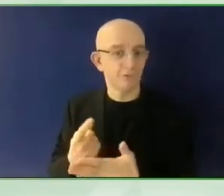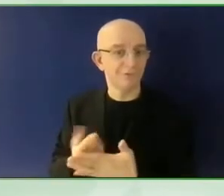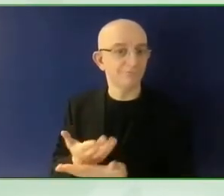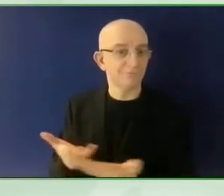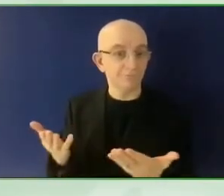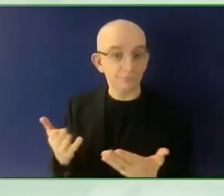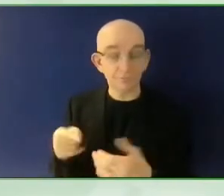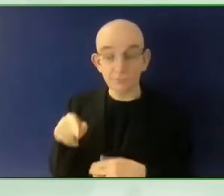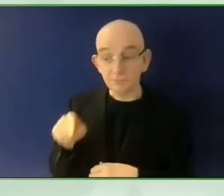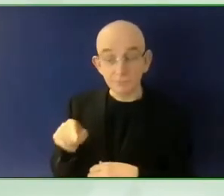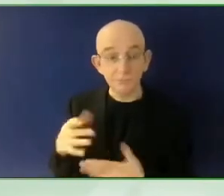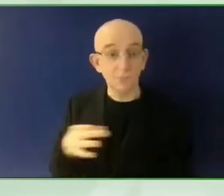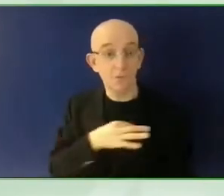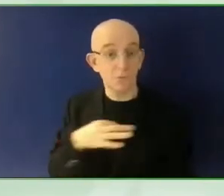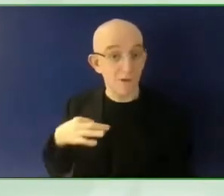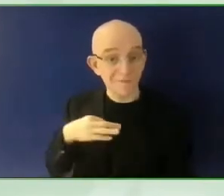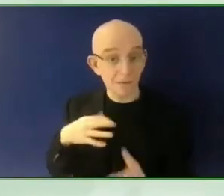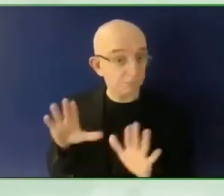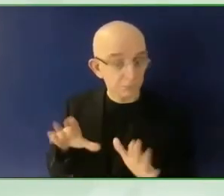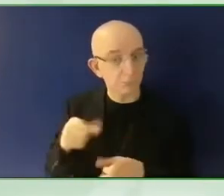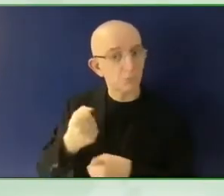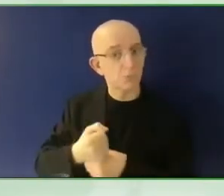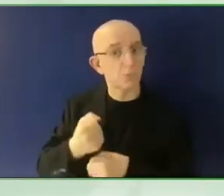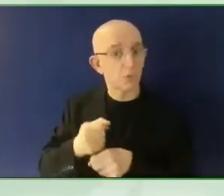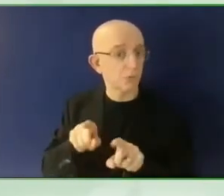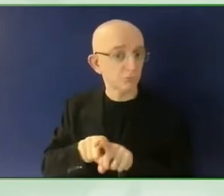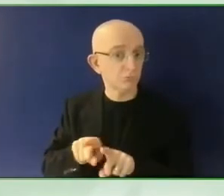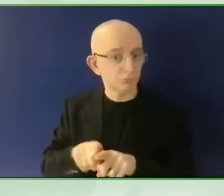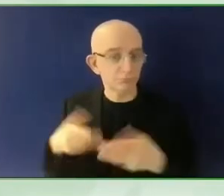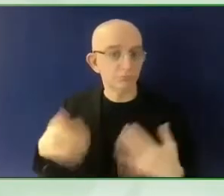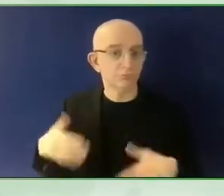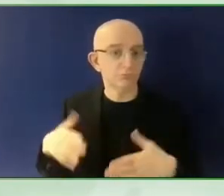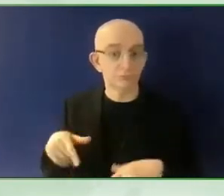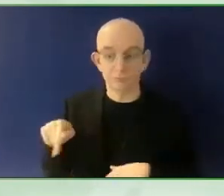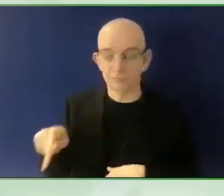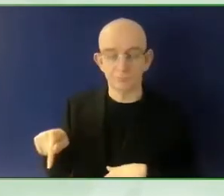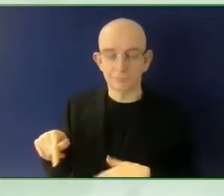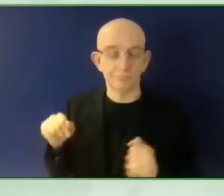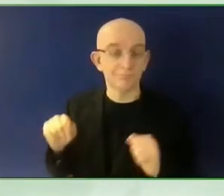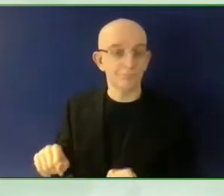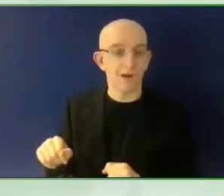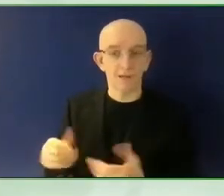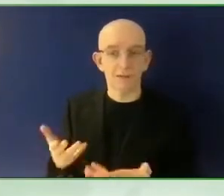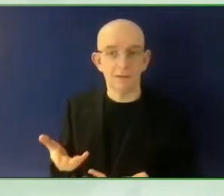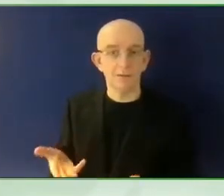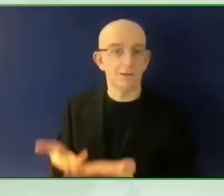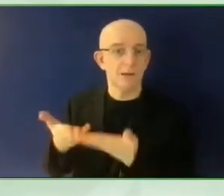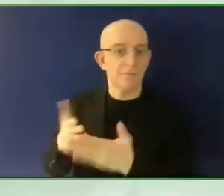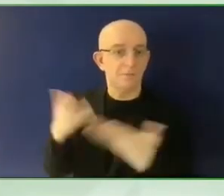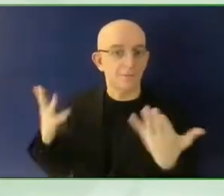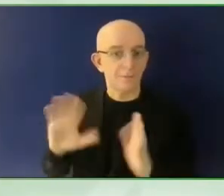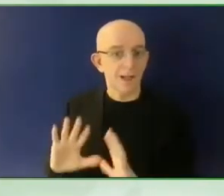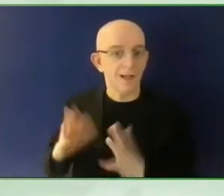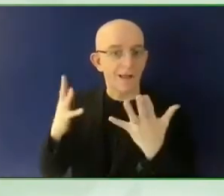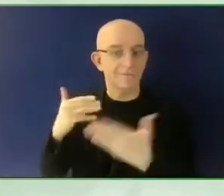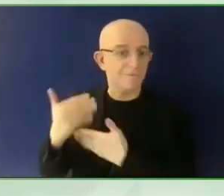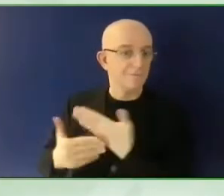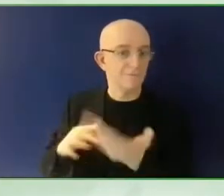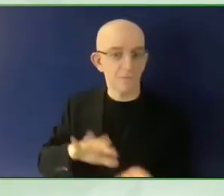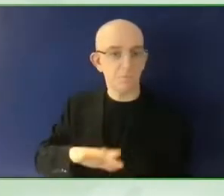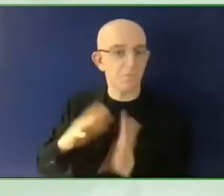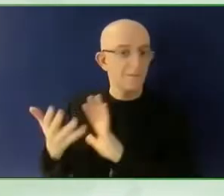happening. And I also heard that one of the big tasks you have is building relationships to your partners.